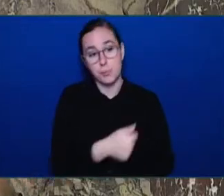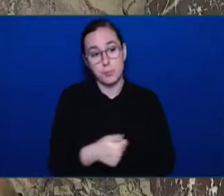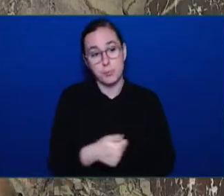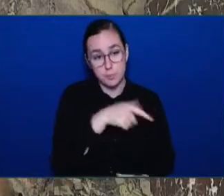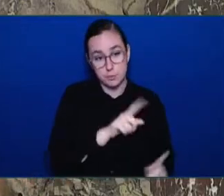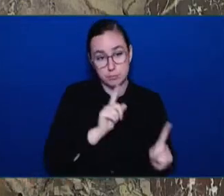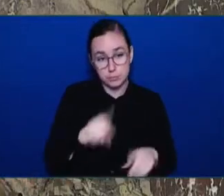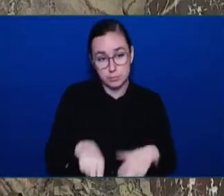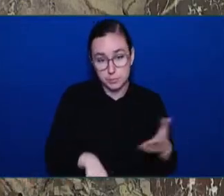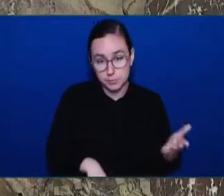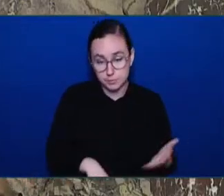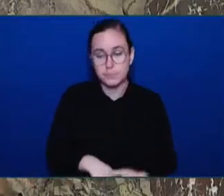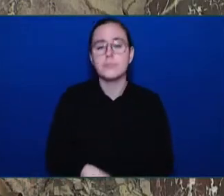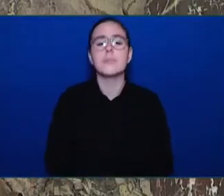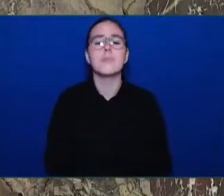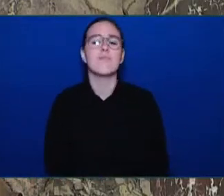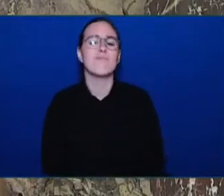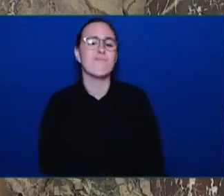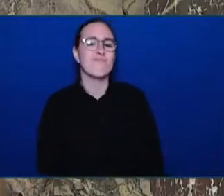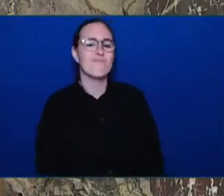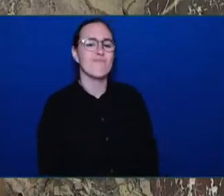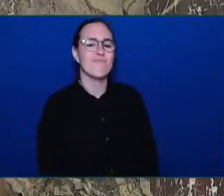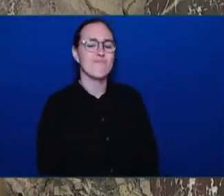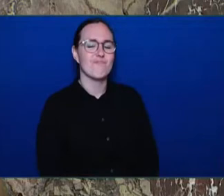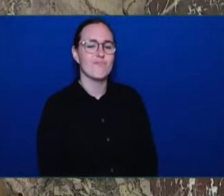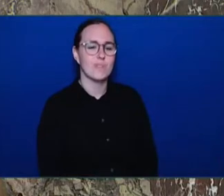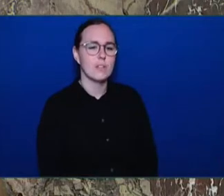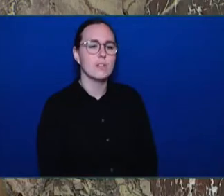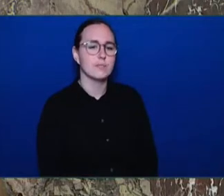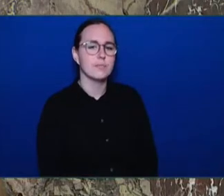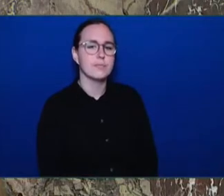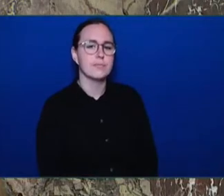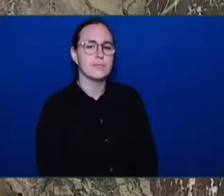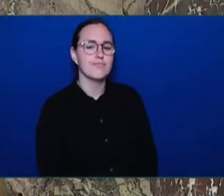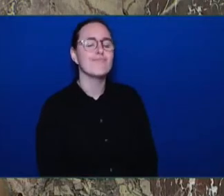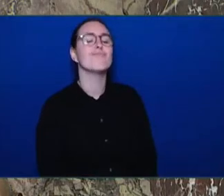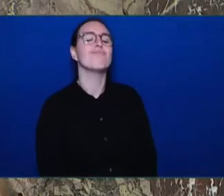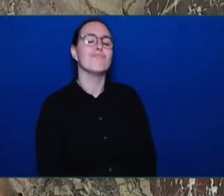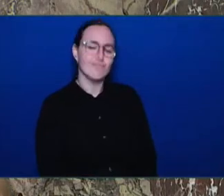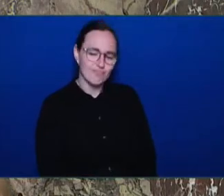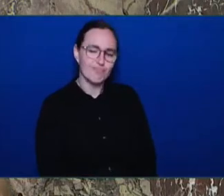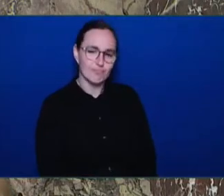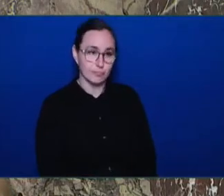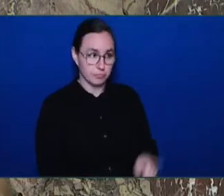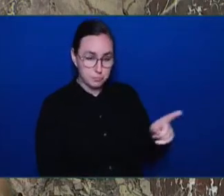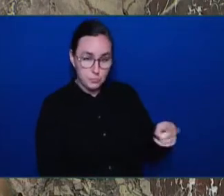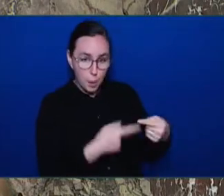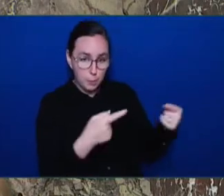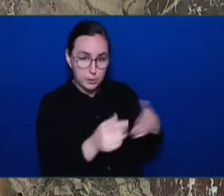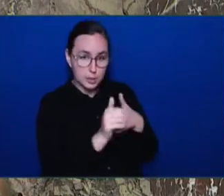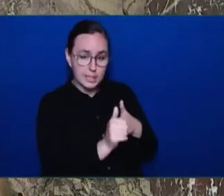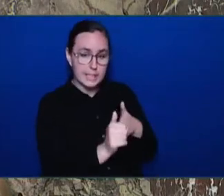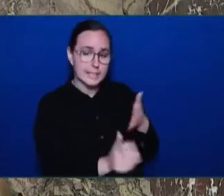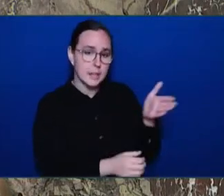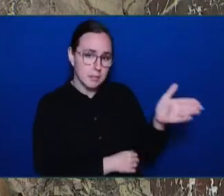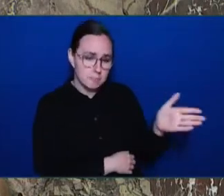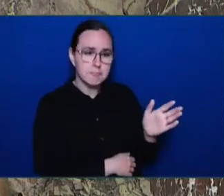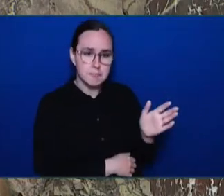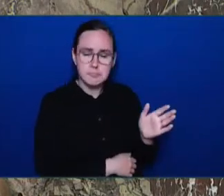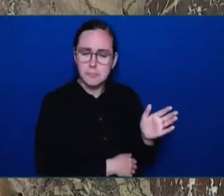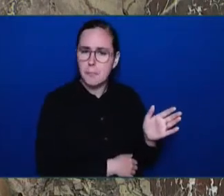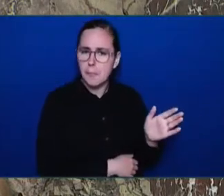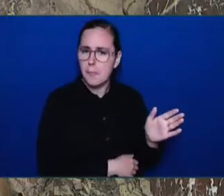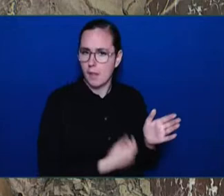I appreciate that the Leader of the Official Opposition wants to keep a bumper sticker going, but he would also know